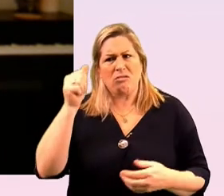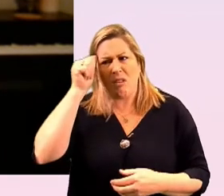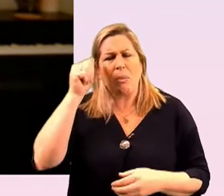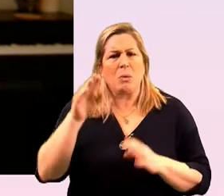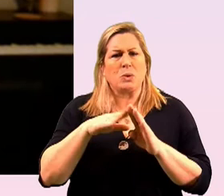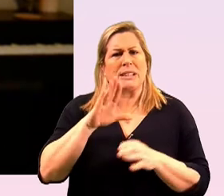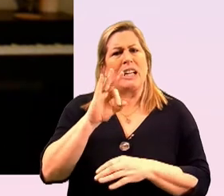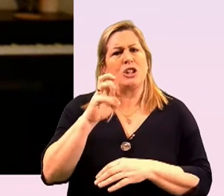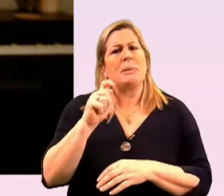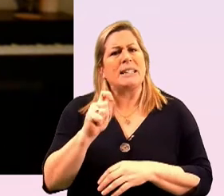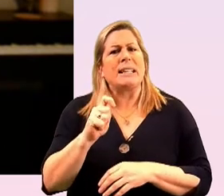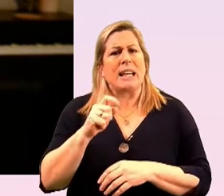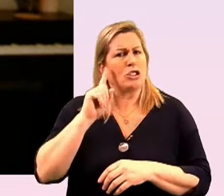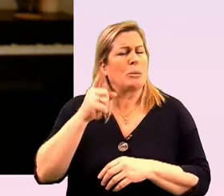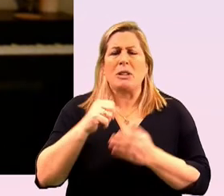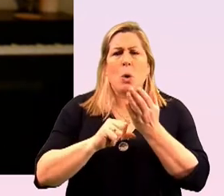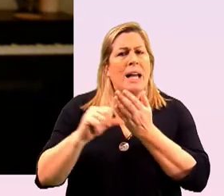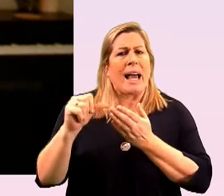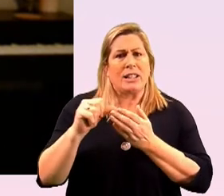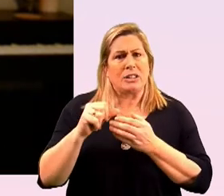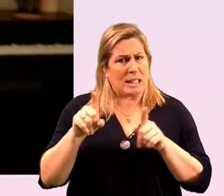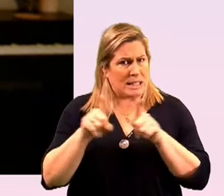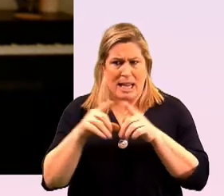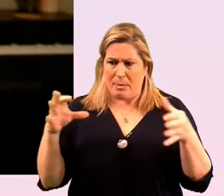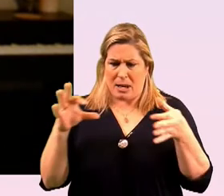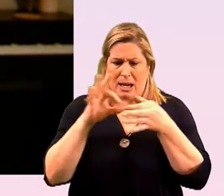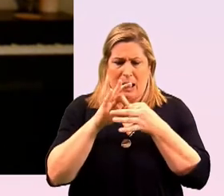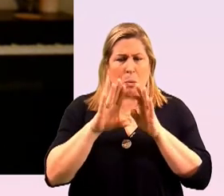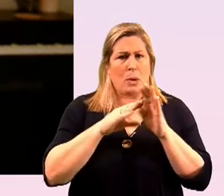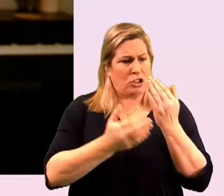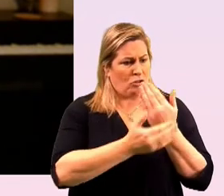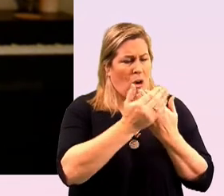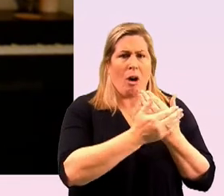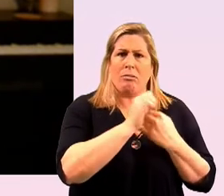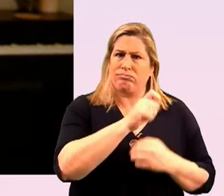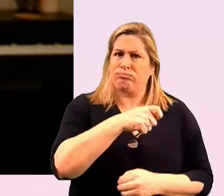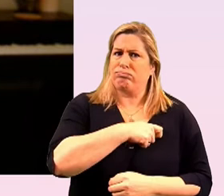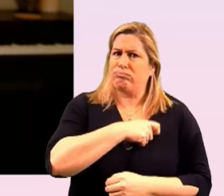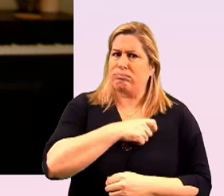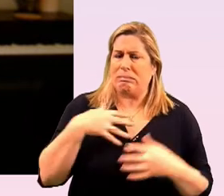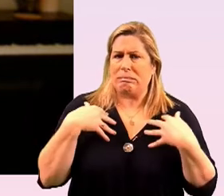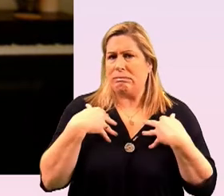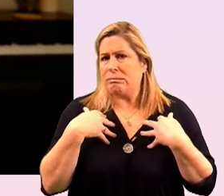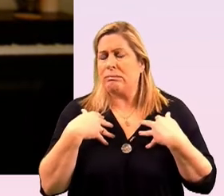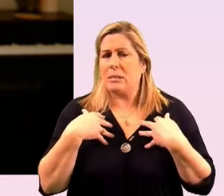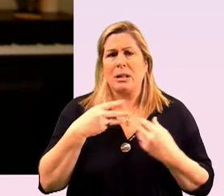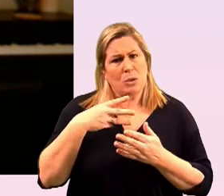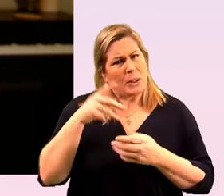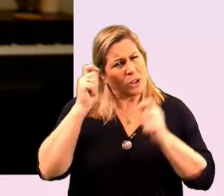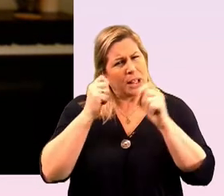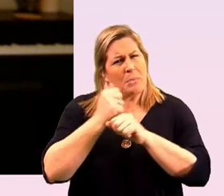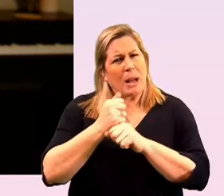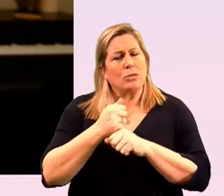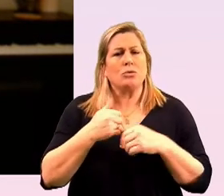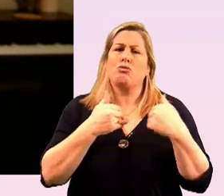great connection to young people's experiences you know and you know thinking about the role of philanthropy and what it's meant to